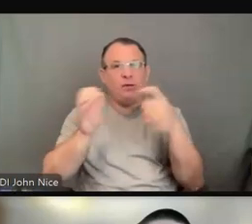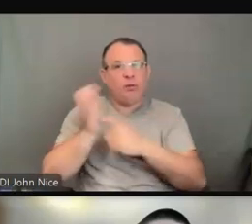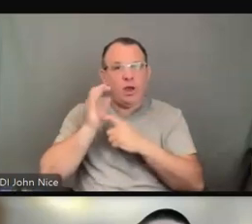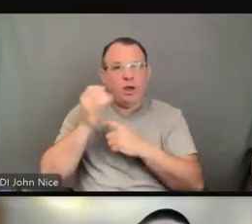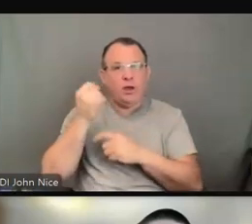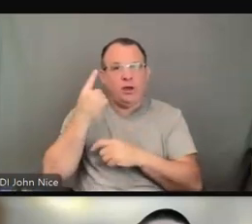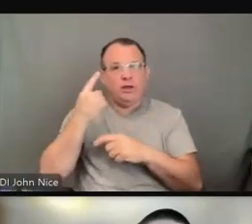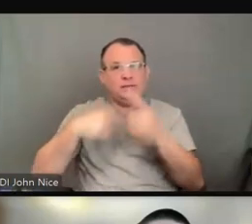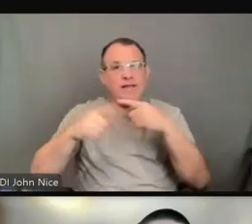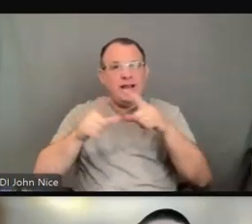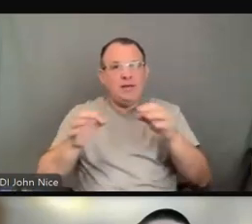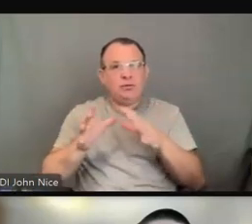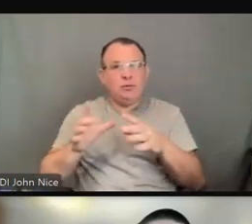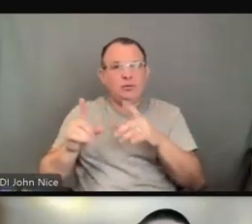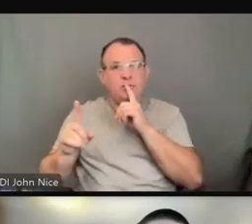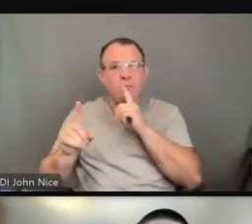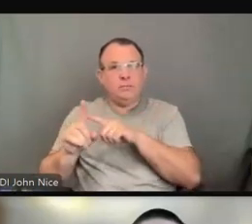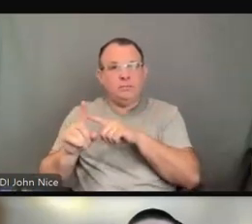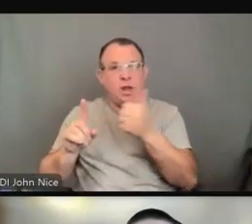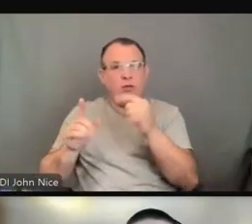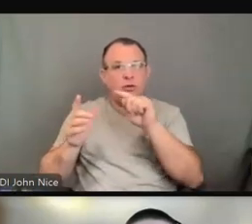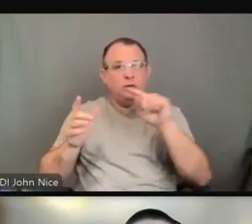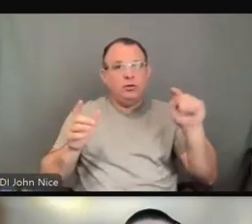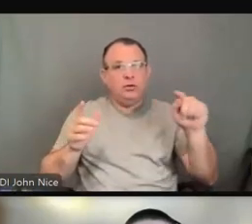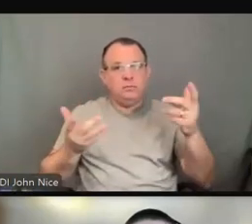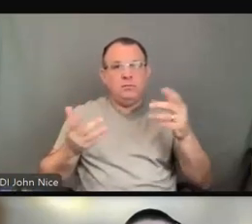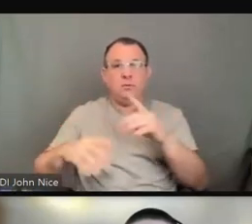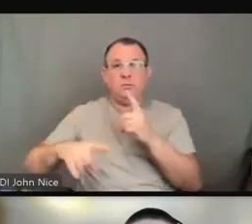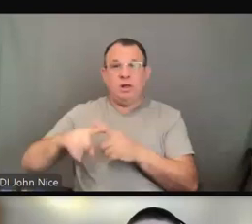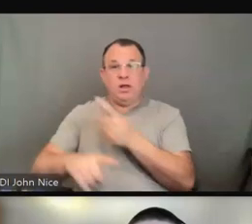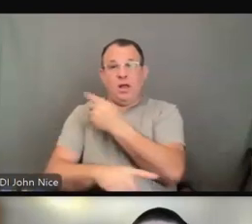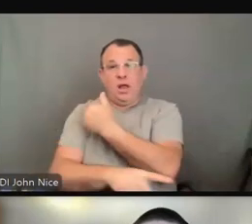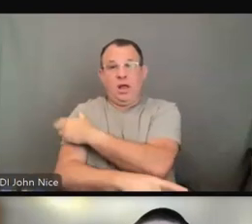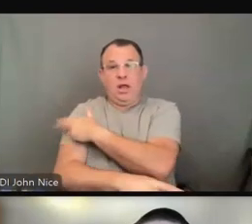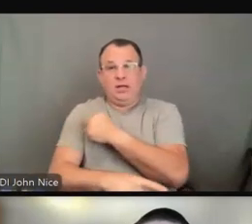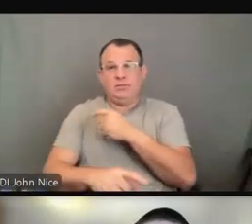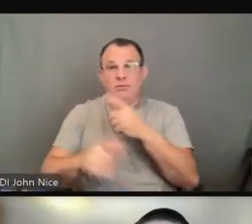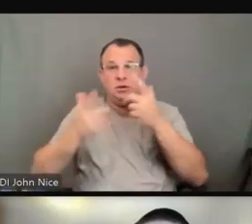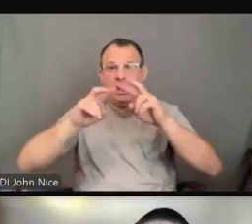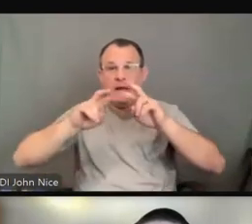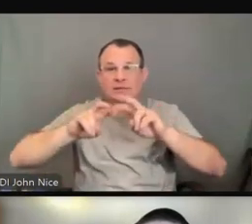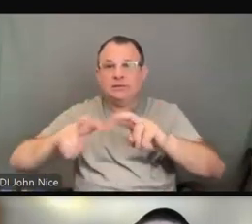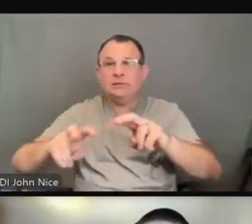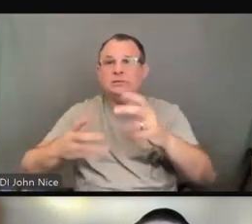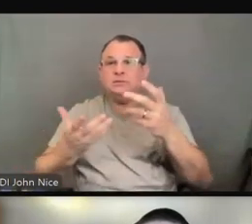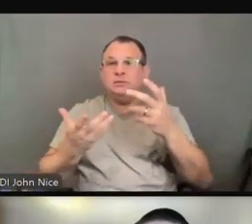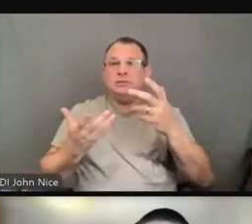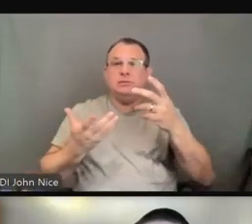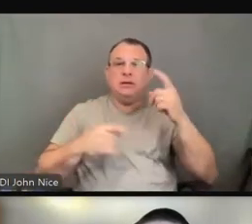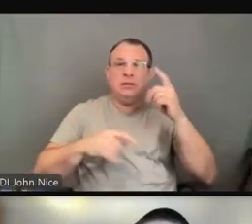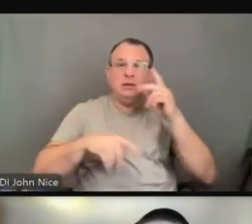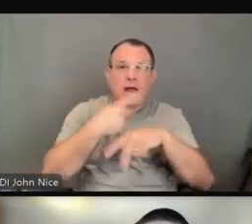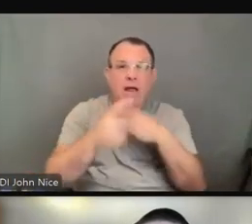and the entity should be assessing all the time the type and length of communication that is